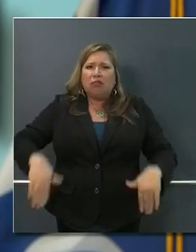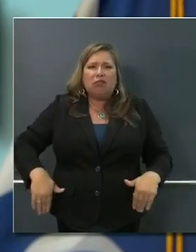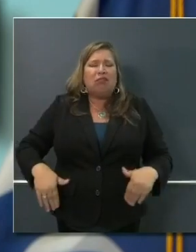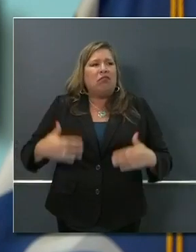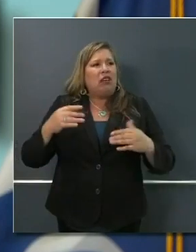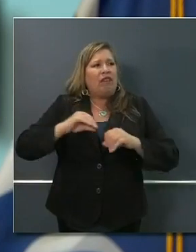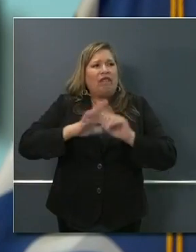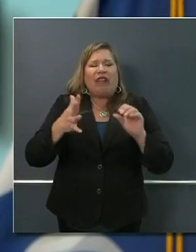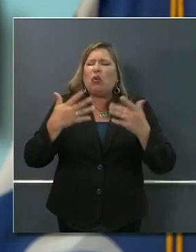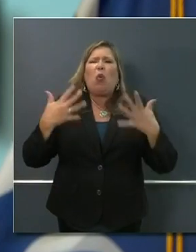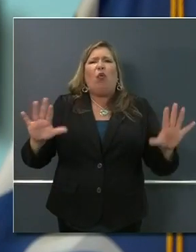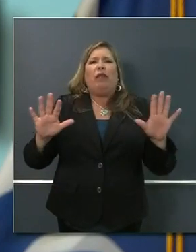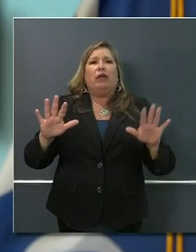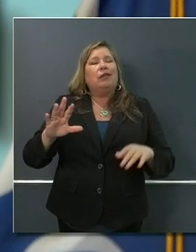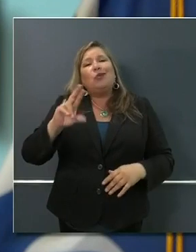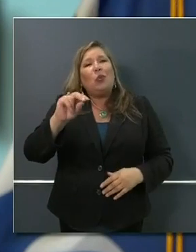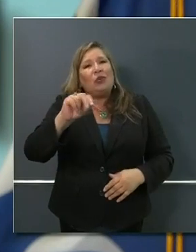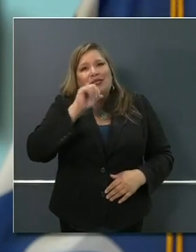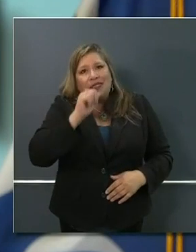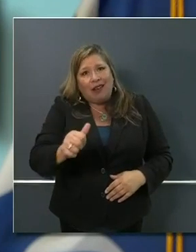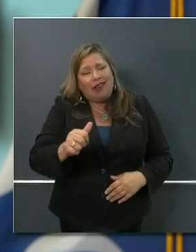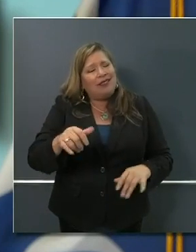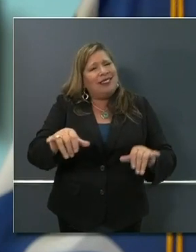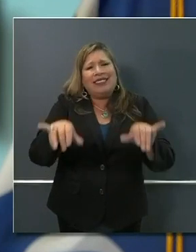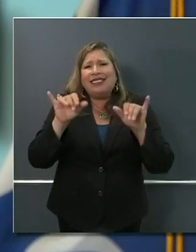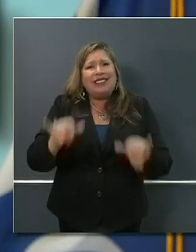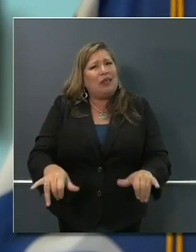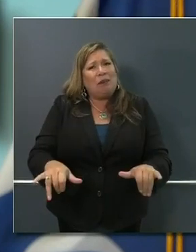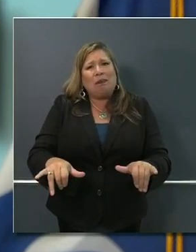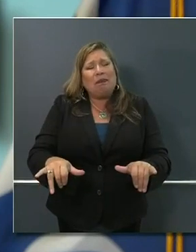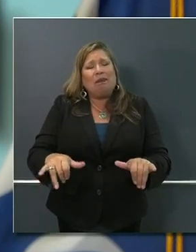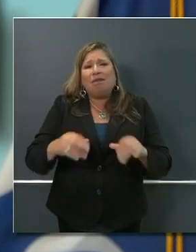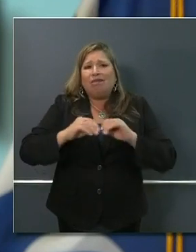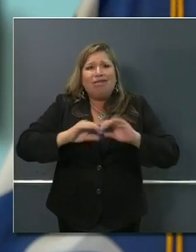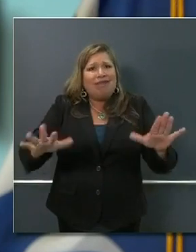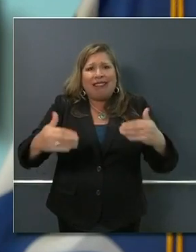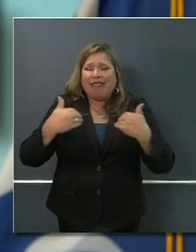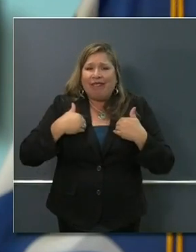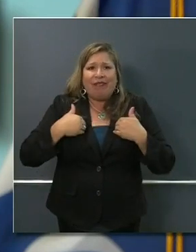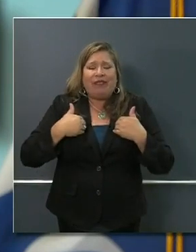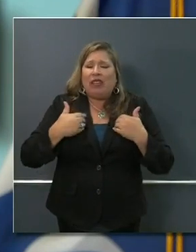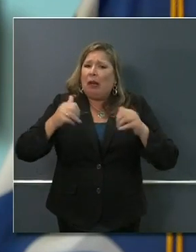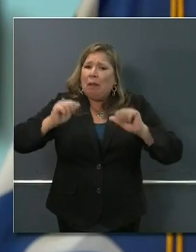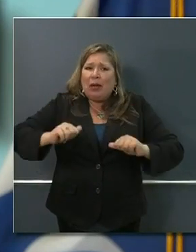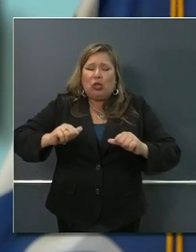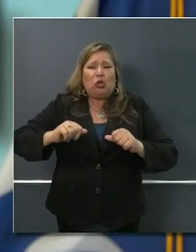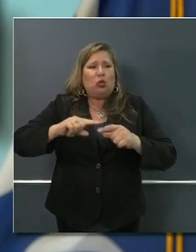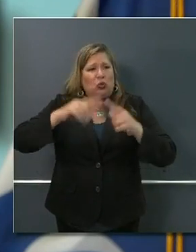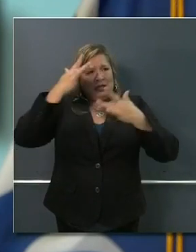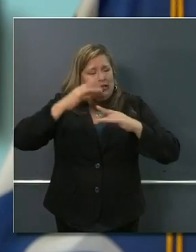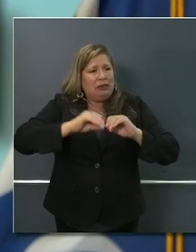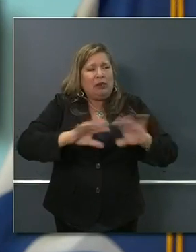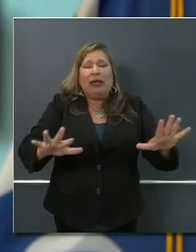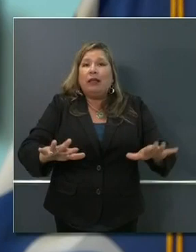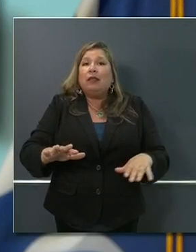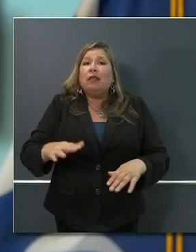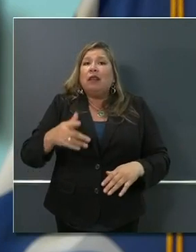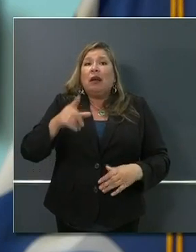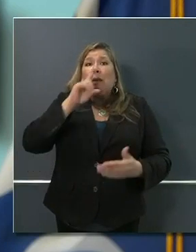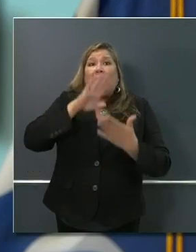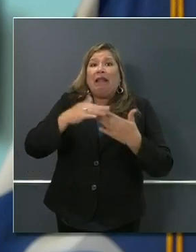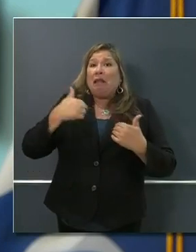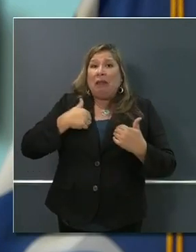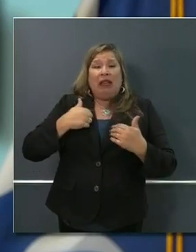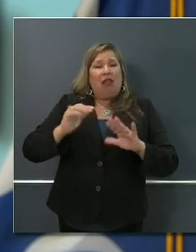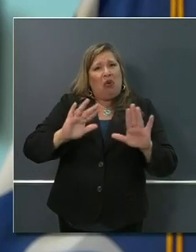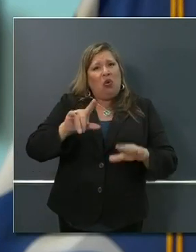last question prior to the last question of potential spread, don't take my word for it. Take Dr. Fauci's word for it.